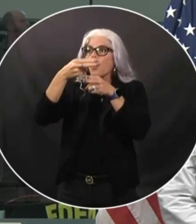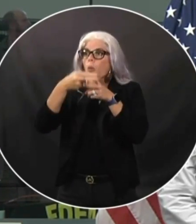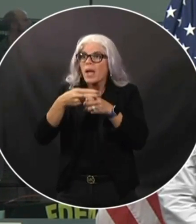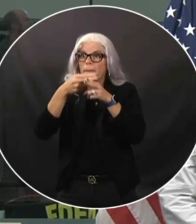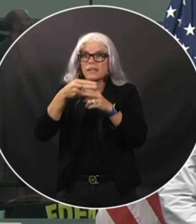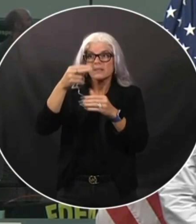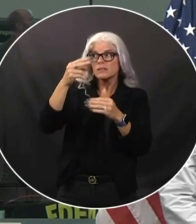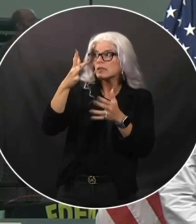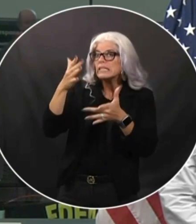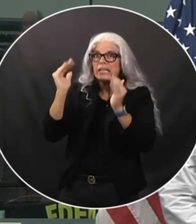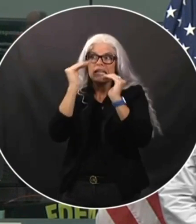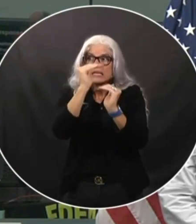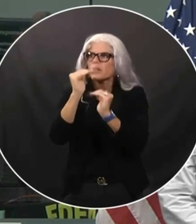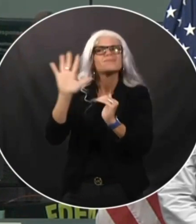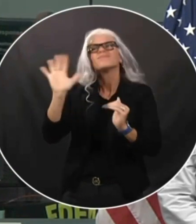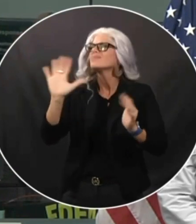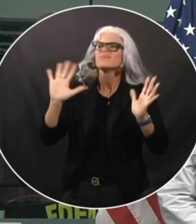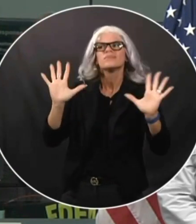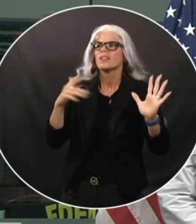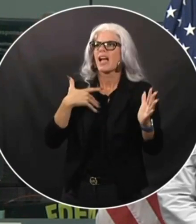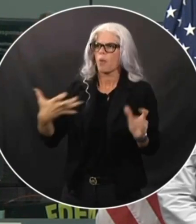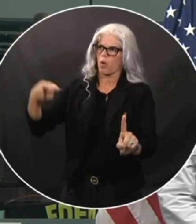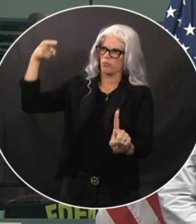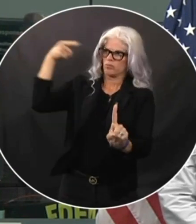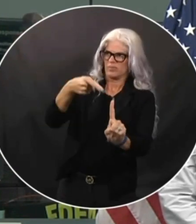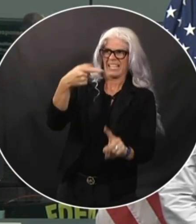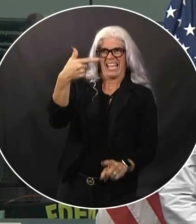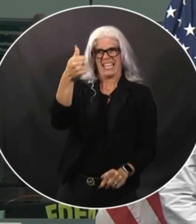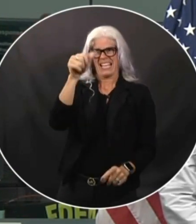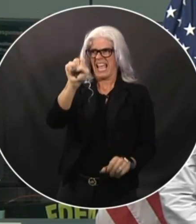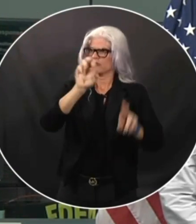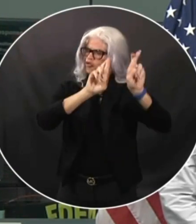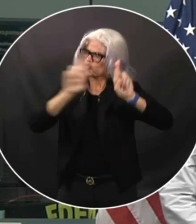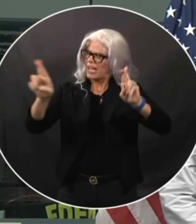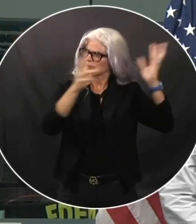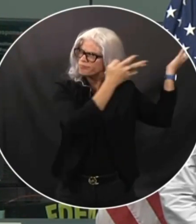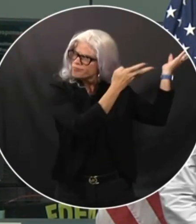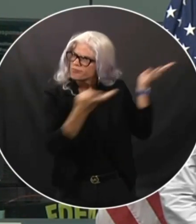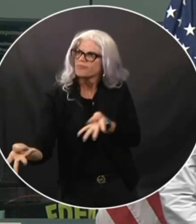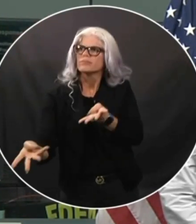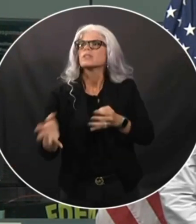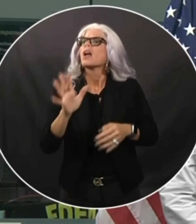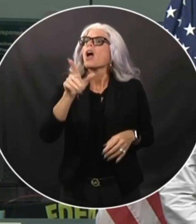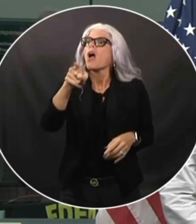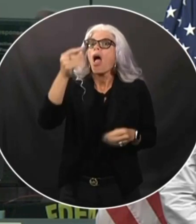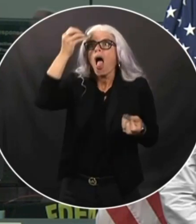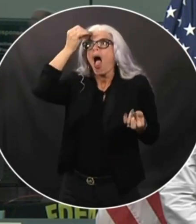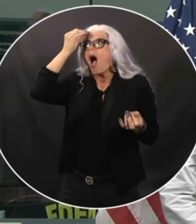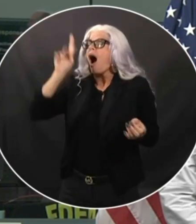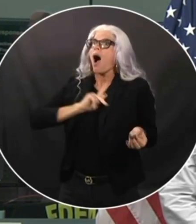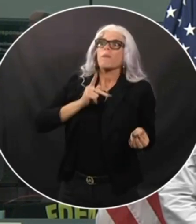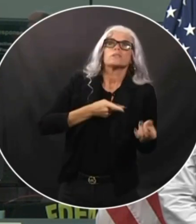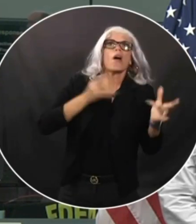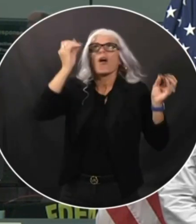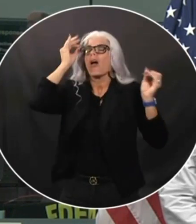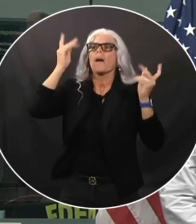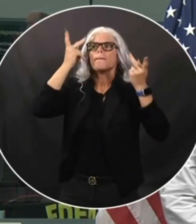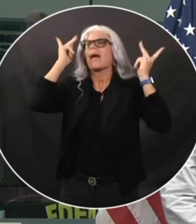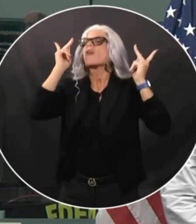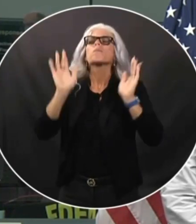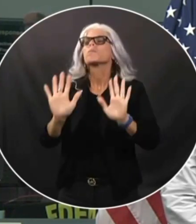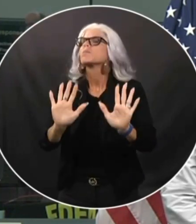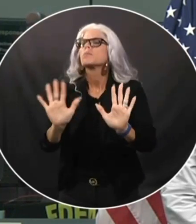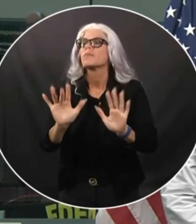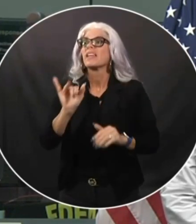resources coming into Florida. Make sure you're prepared. There's no need to panic by. If you normally don't drink a lot of water,